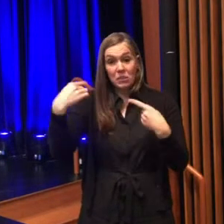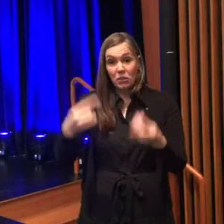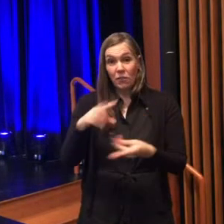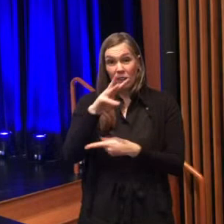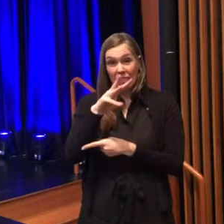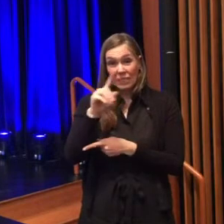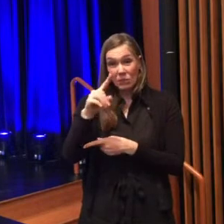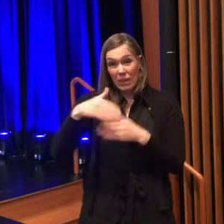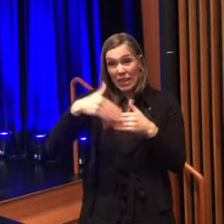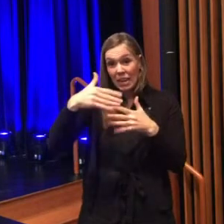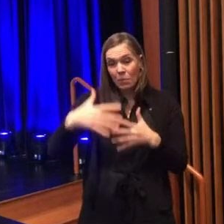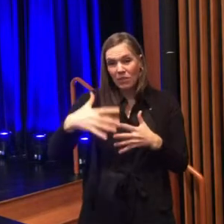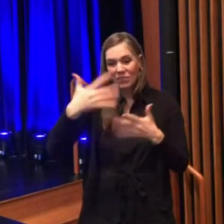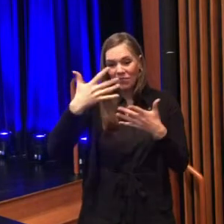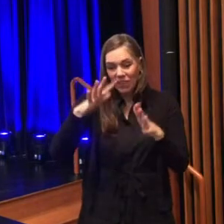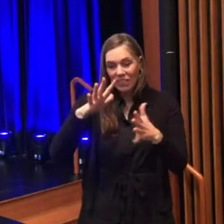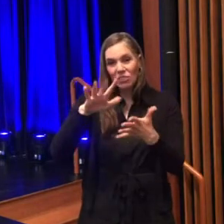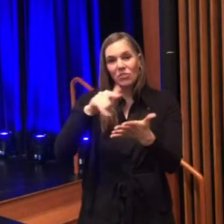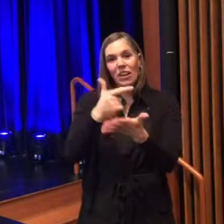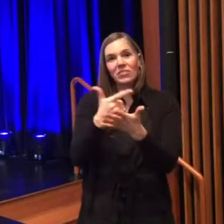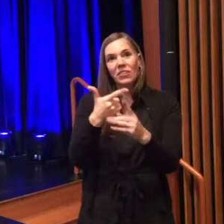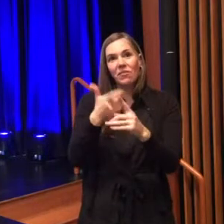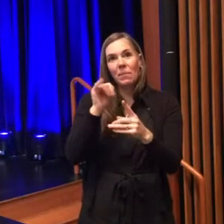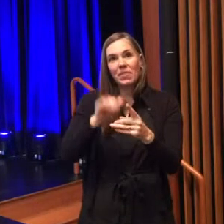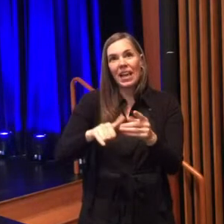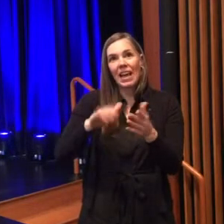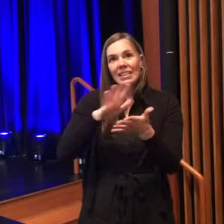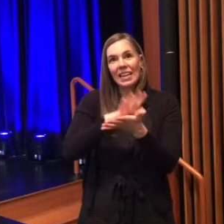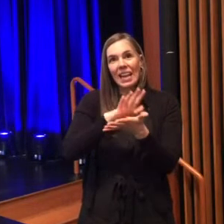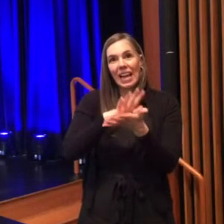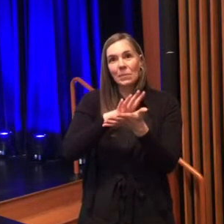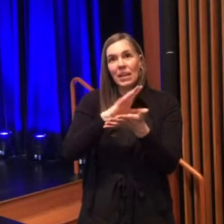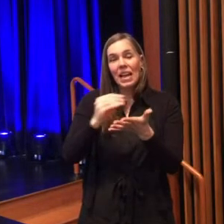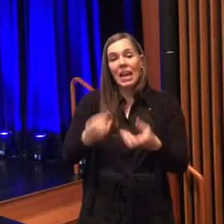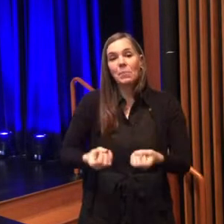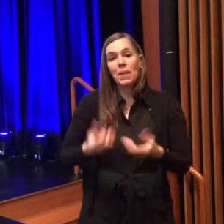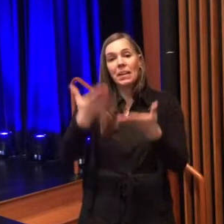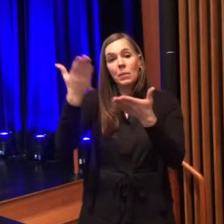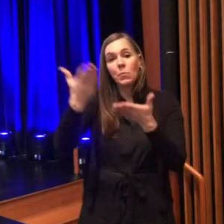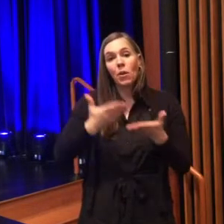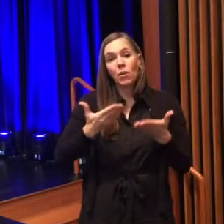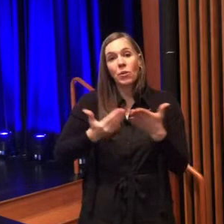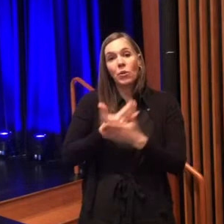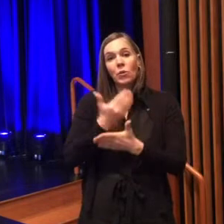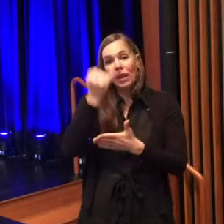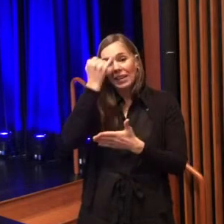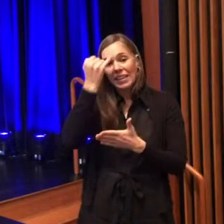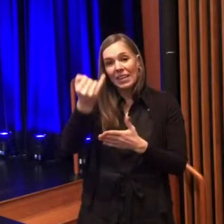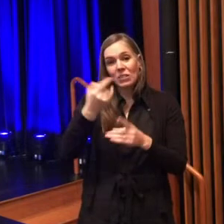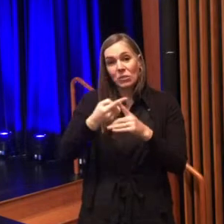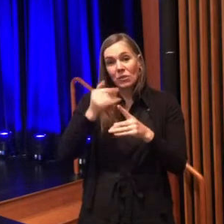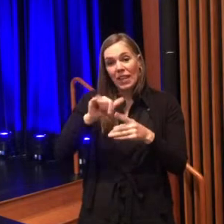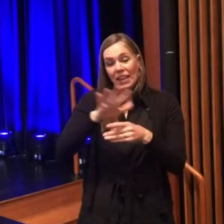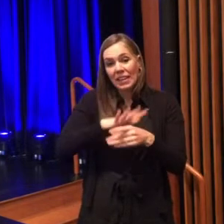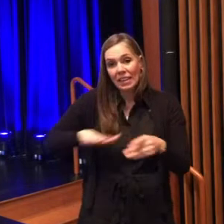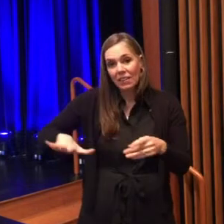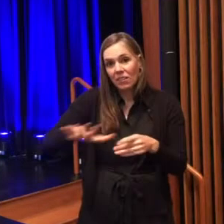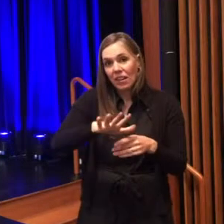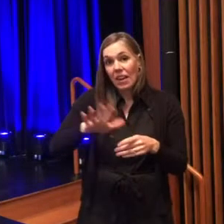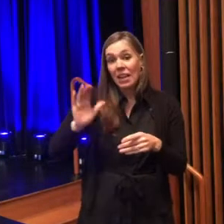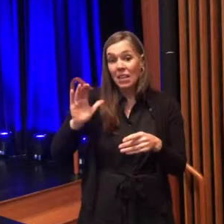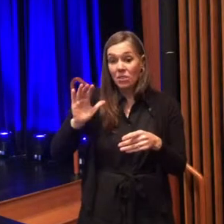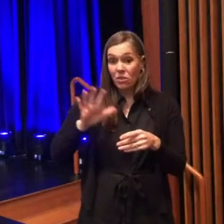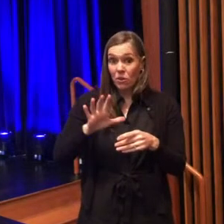from this academy and many of them have brought new ideas to fruition in their neighborhoods our engagement efforts will go on